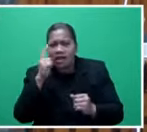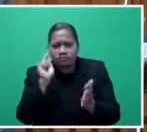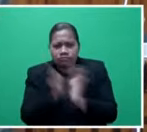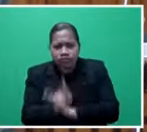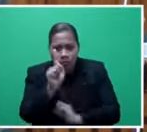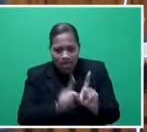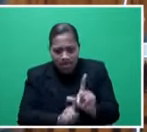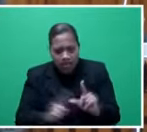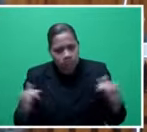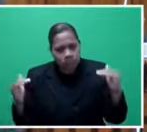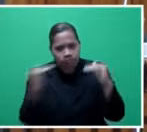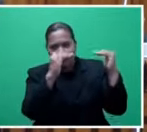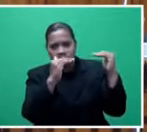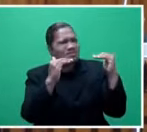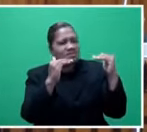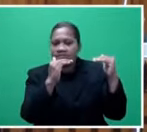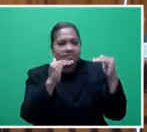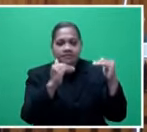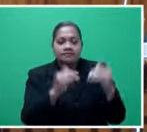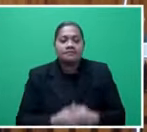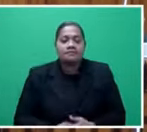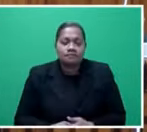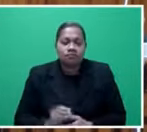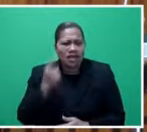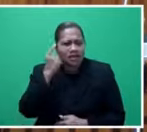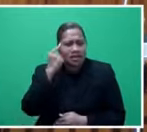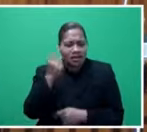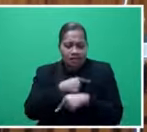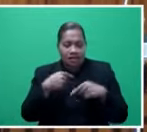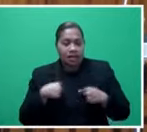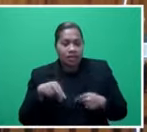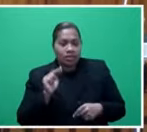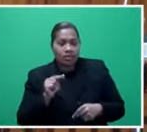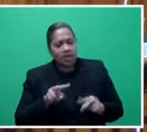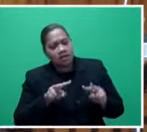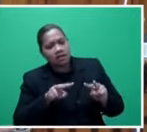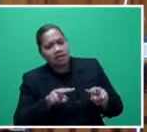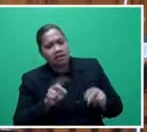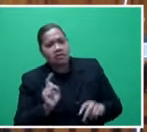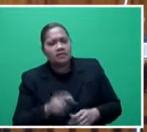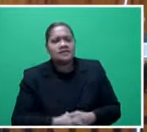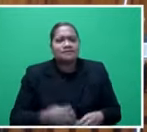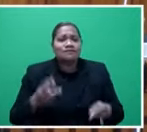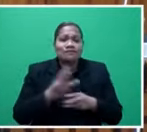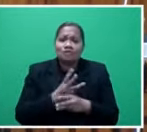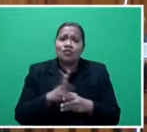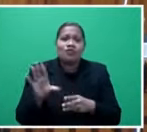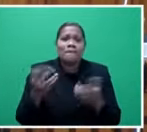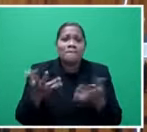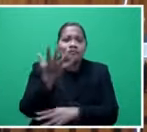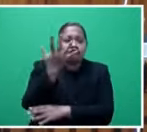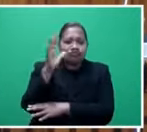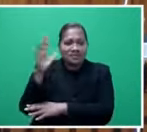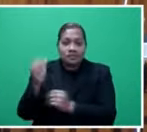So, Mr. Speaker, sir, I think, you know, we need to see the wood from the trees. And that is, we need to look at